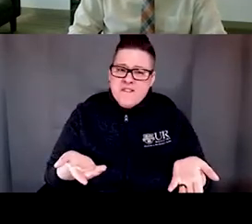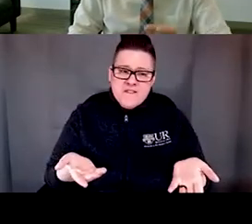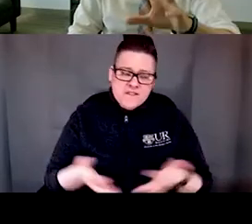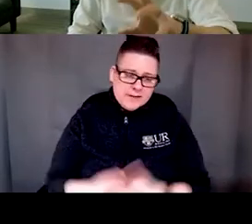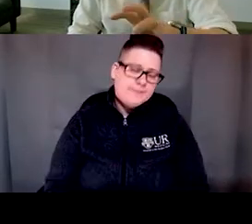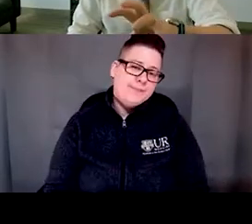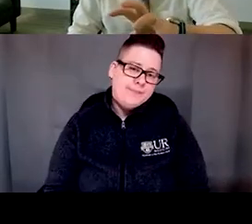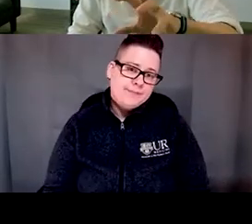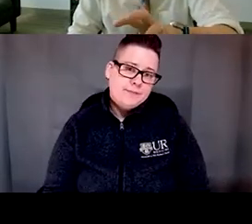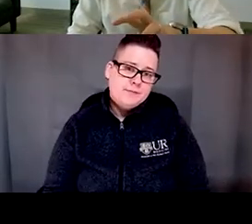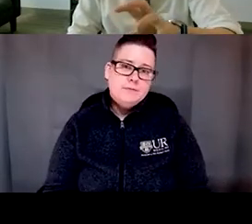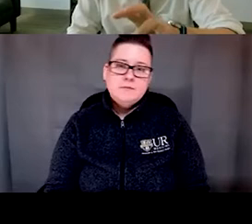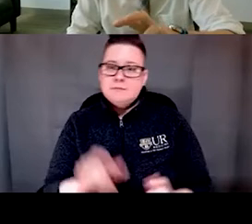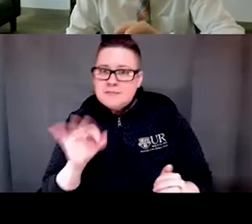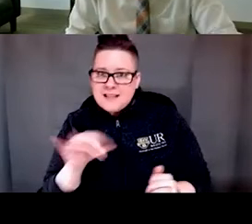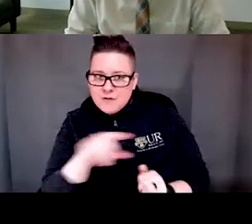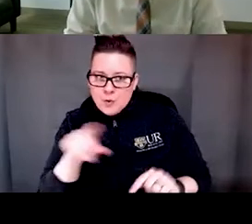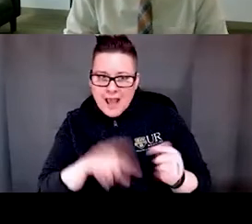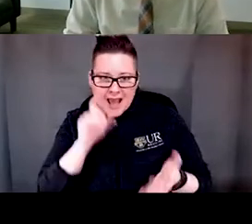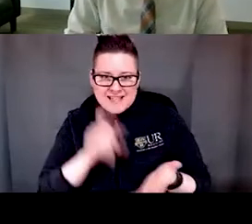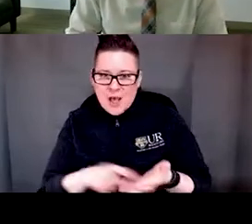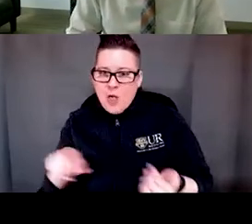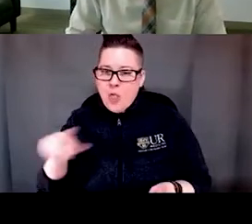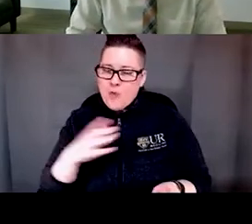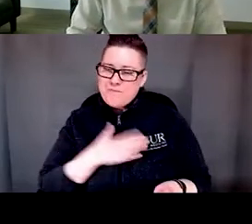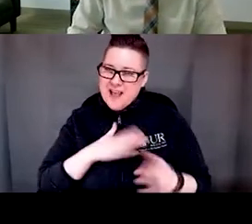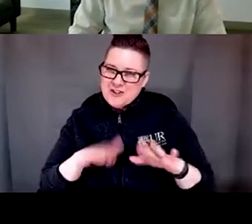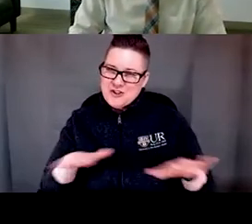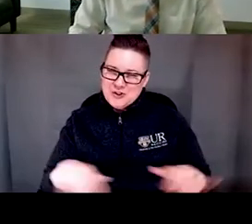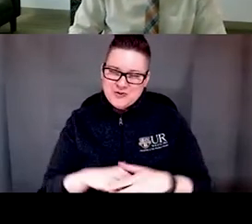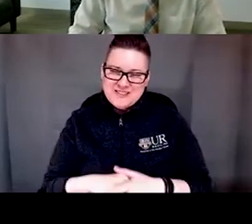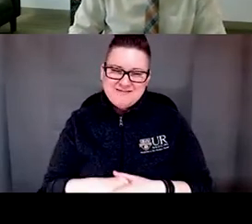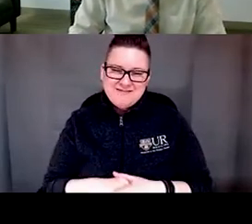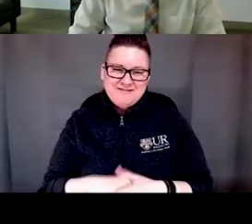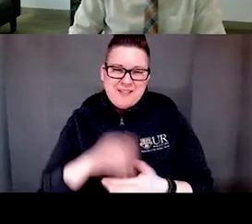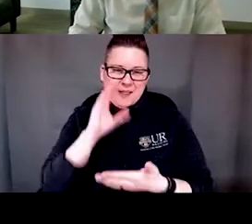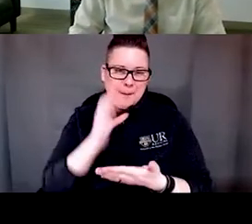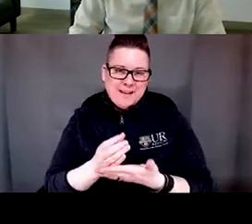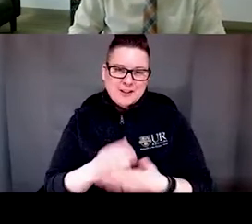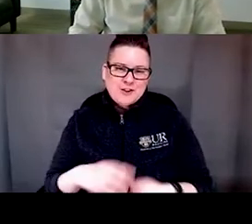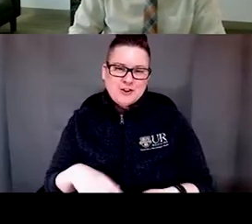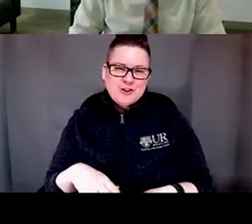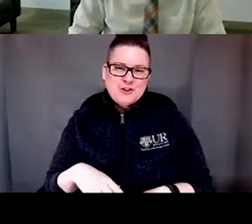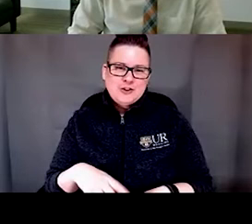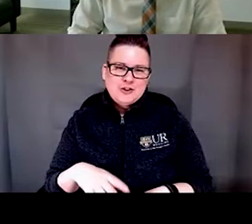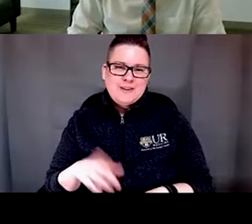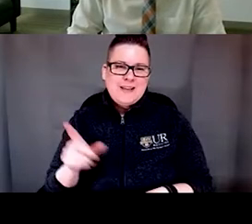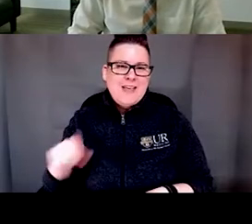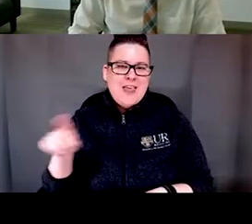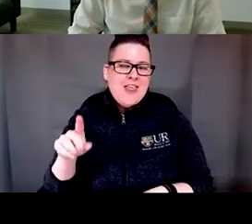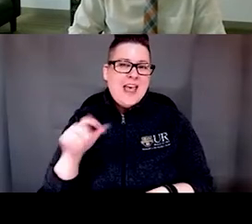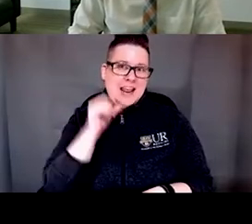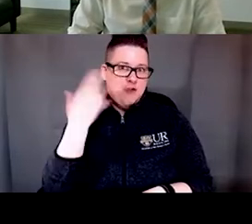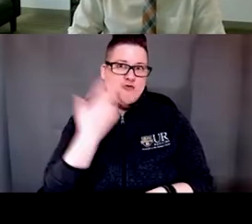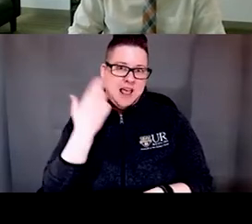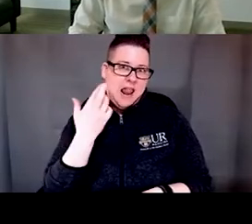And just in case you weren't able to tell, those are my kids who have unwillingly or unwittingly, I should say, I signed up to be